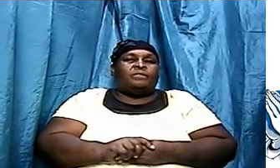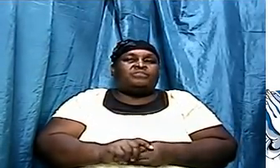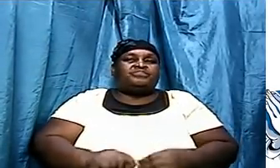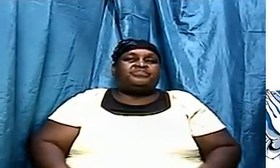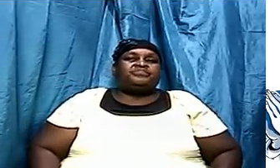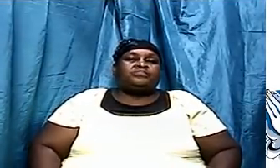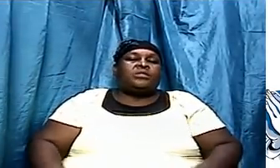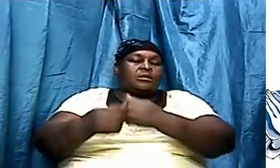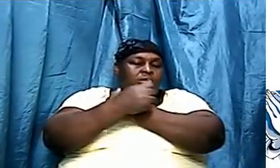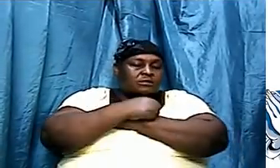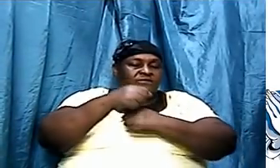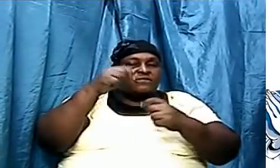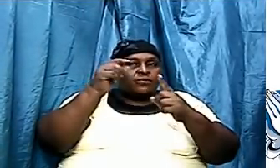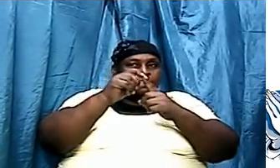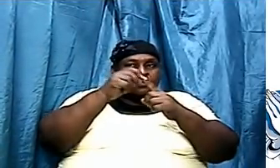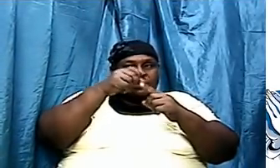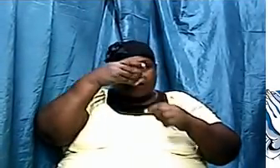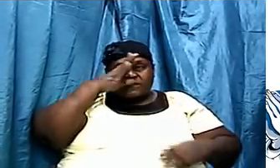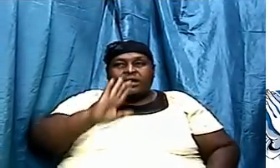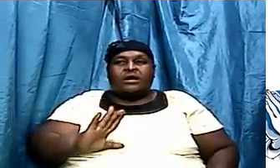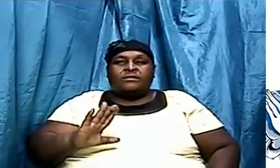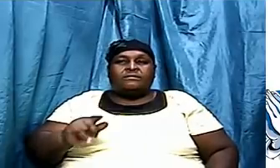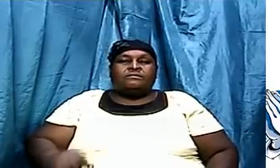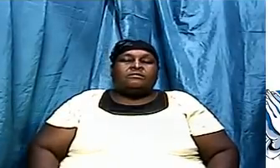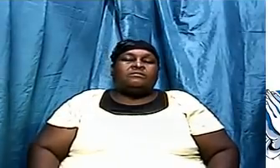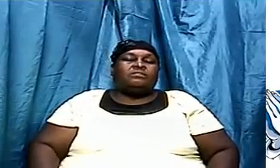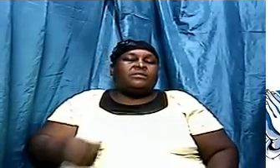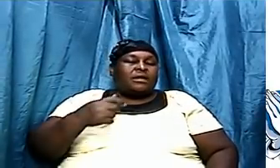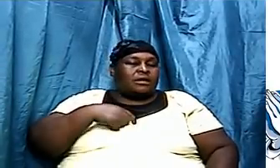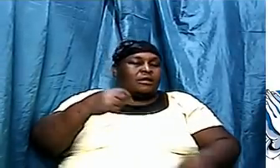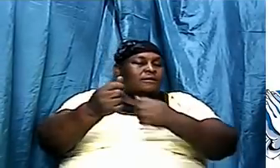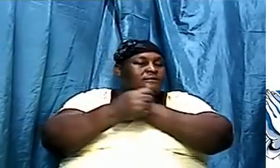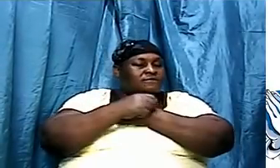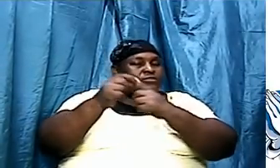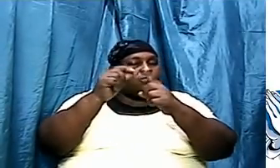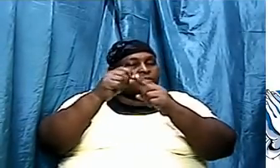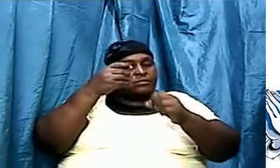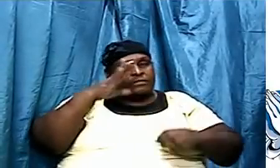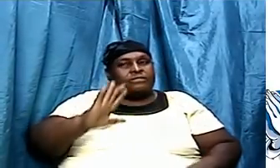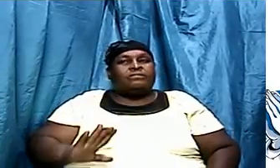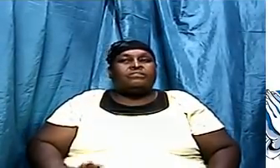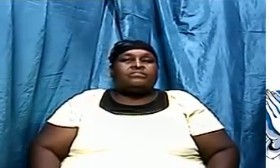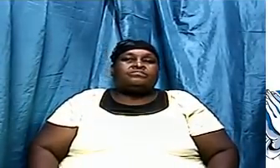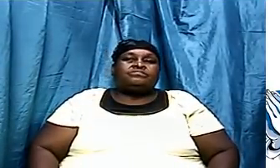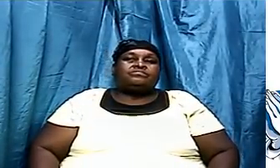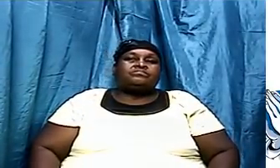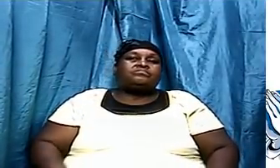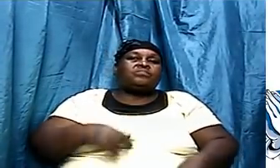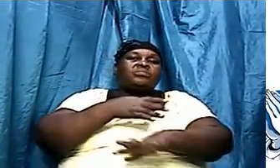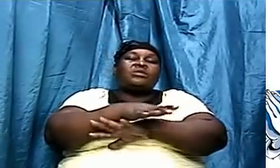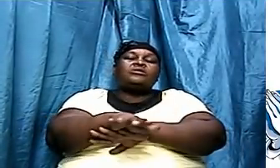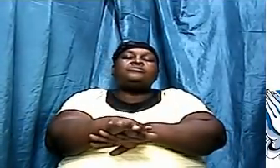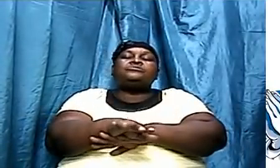I love the word of God. I love the word of God. I love the word of God. So tonight,